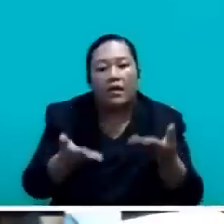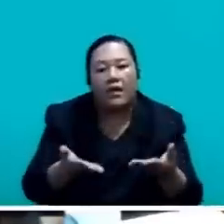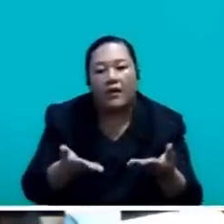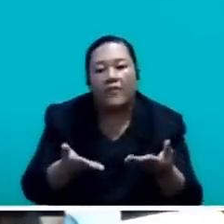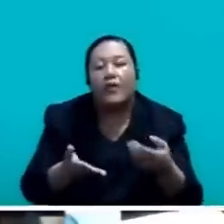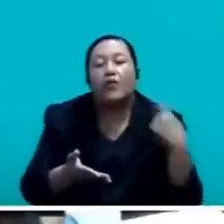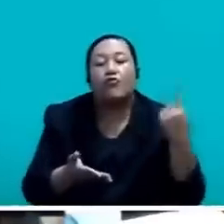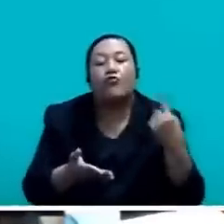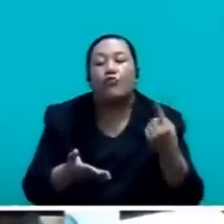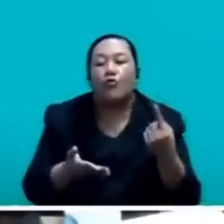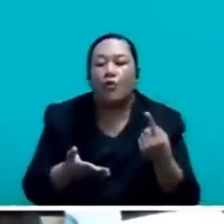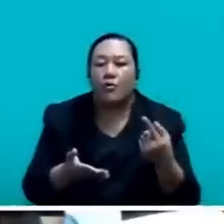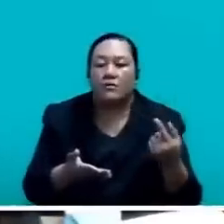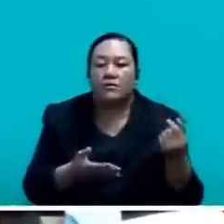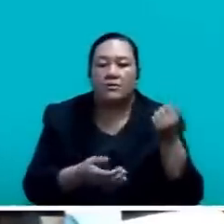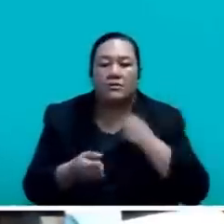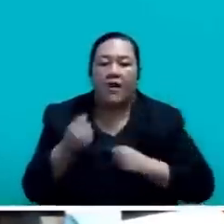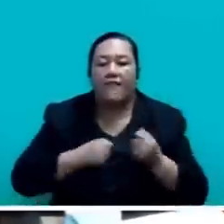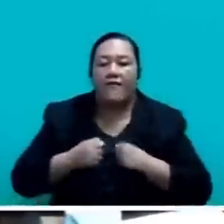For this, Mr. Speaker,